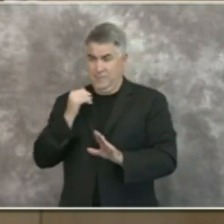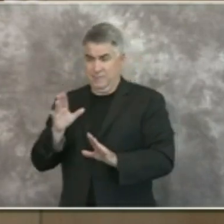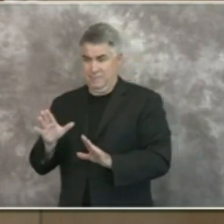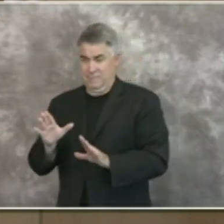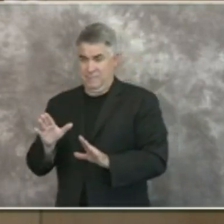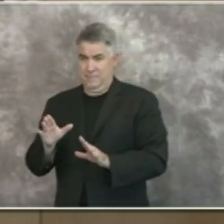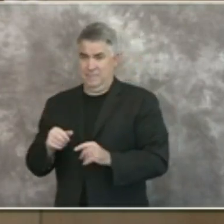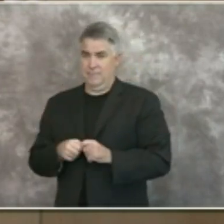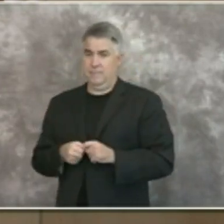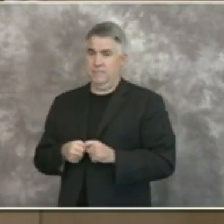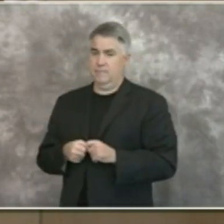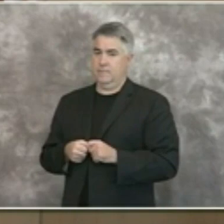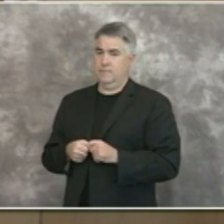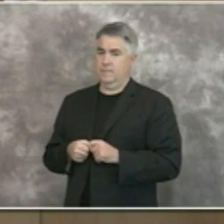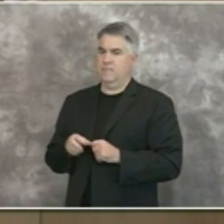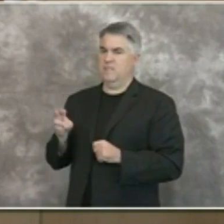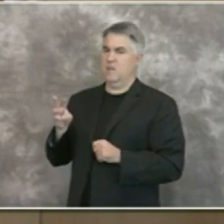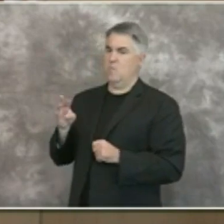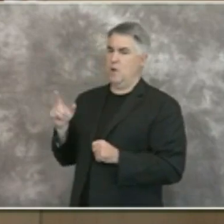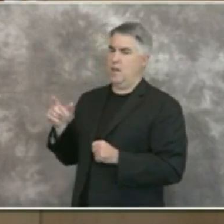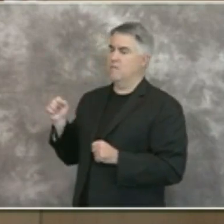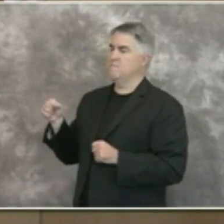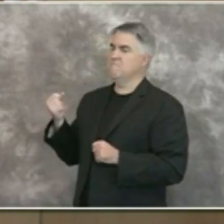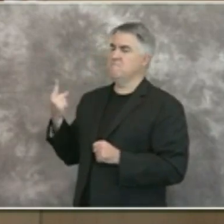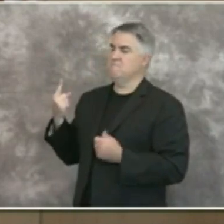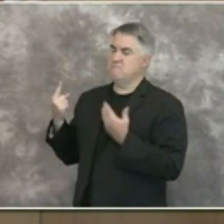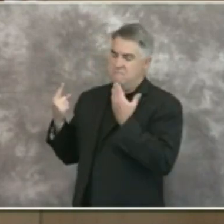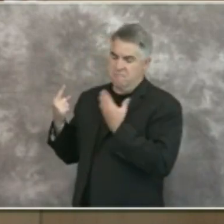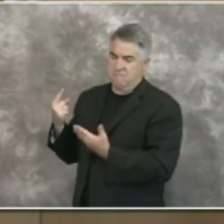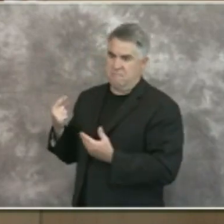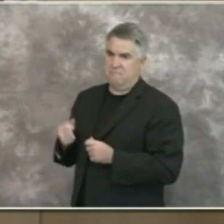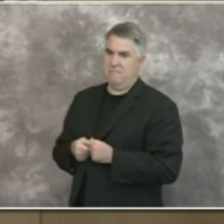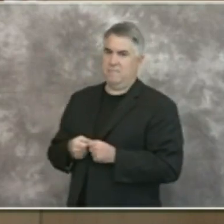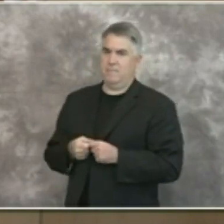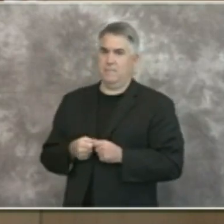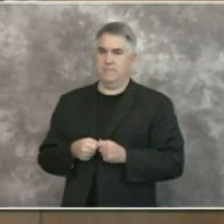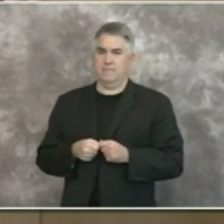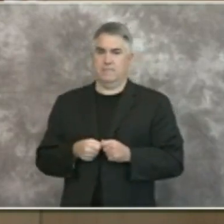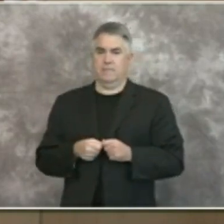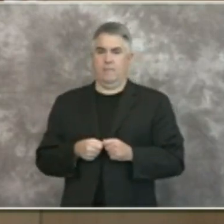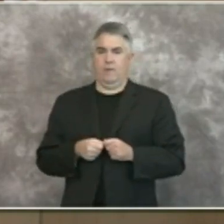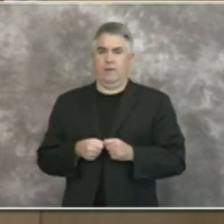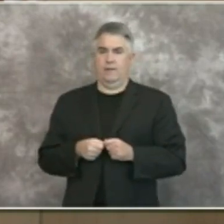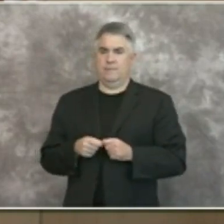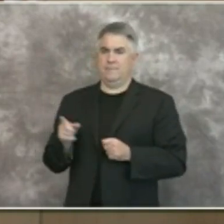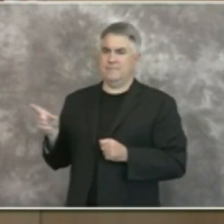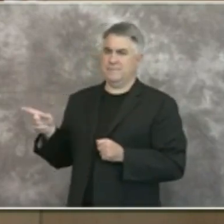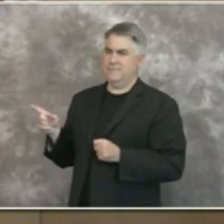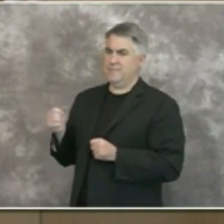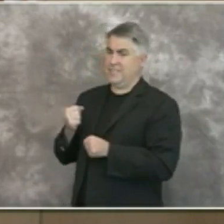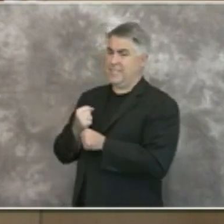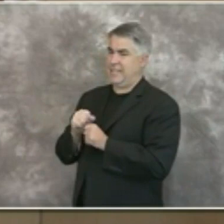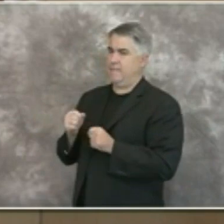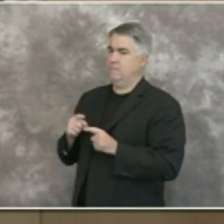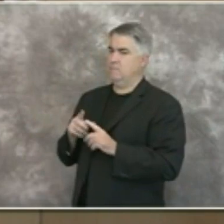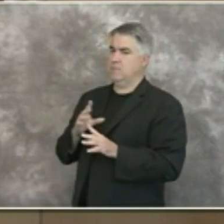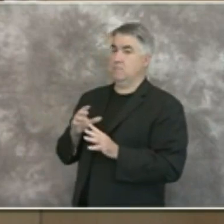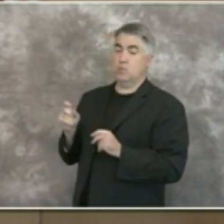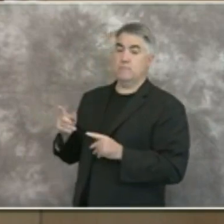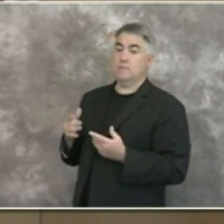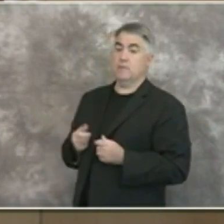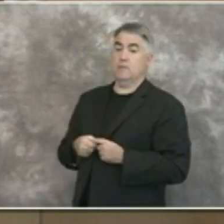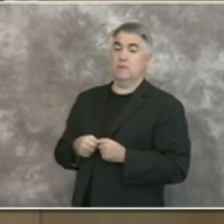think i have it now yes okay so it seems like it would be safe to say you know it's within